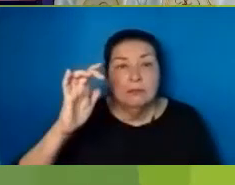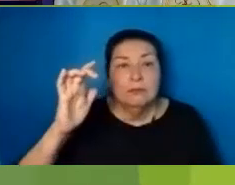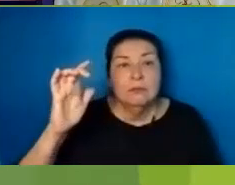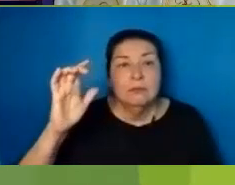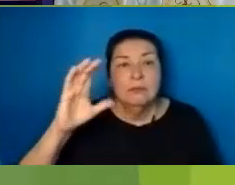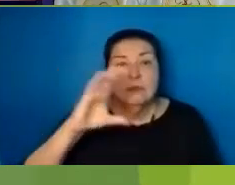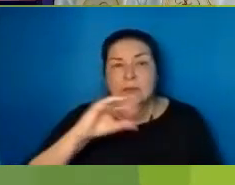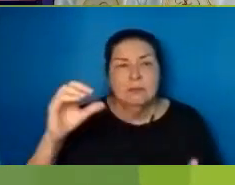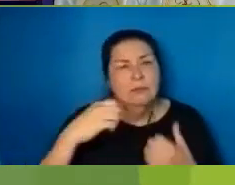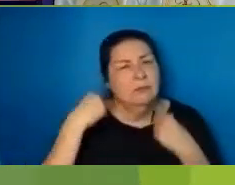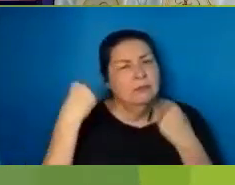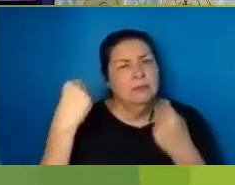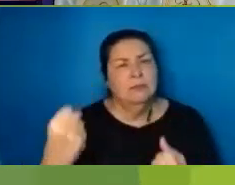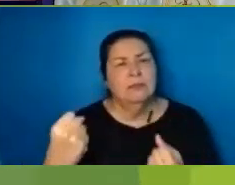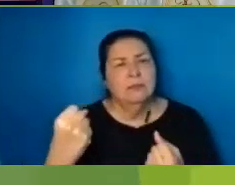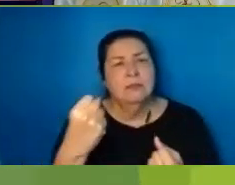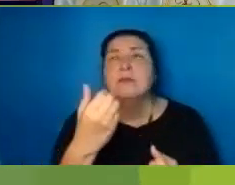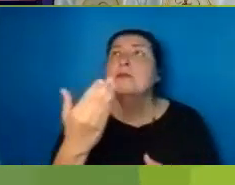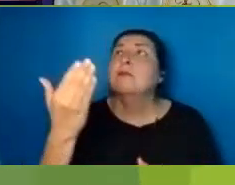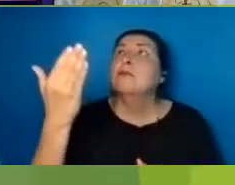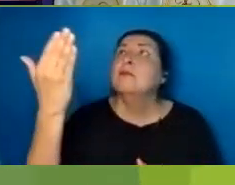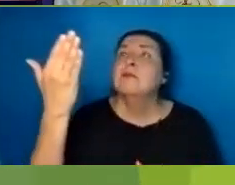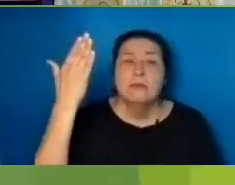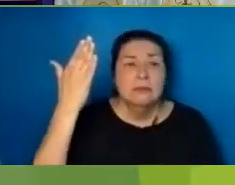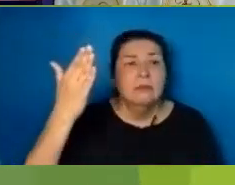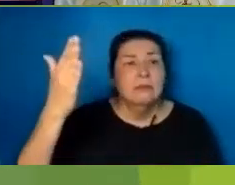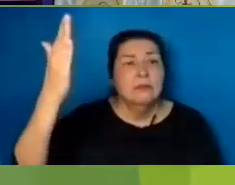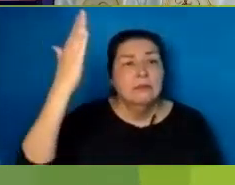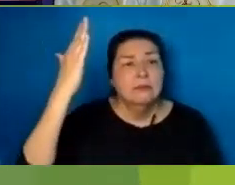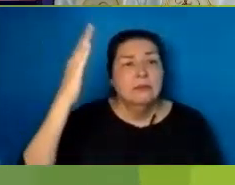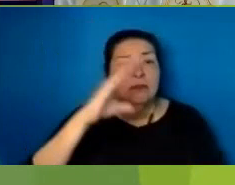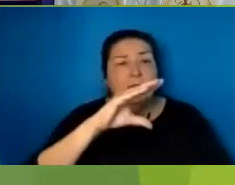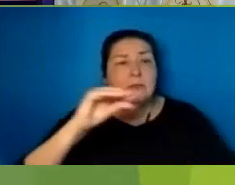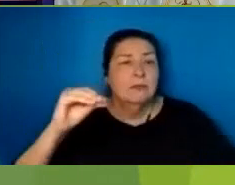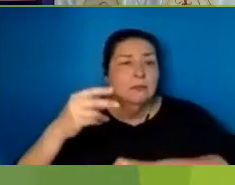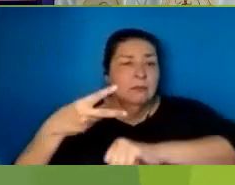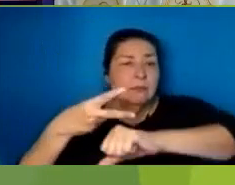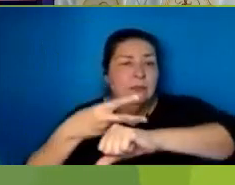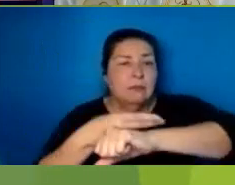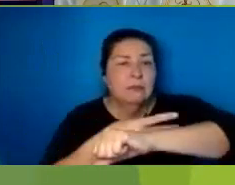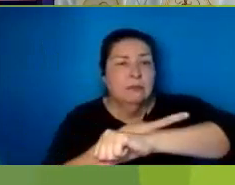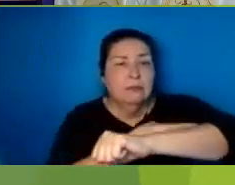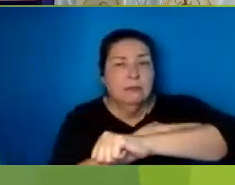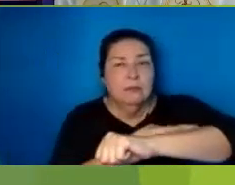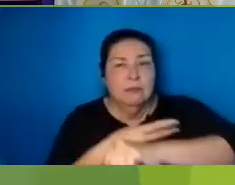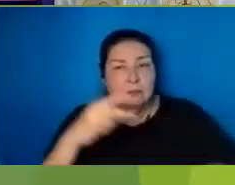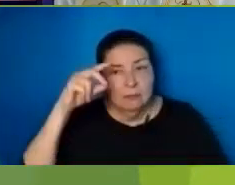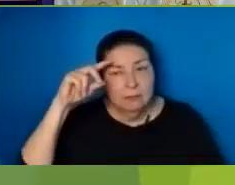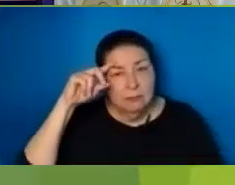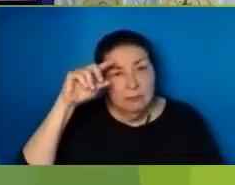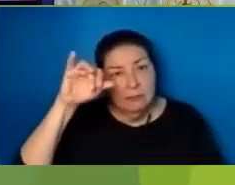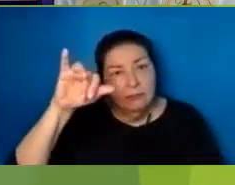glory and life Be to God and your mother